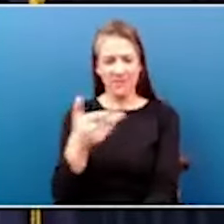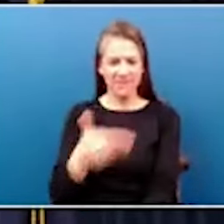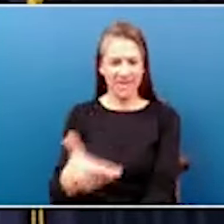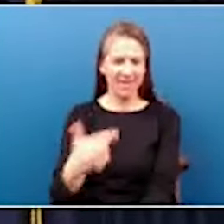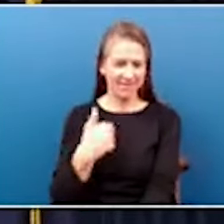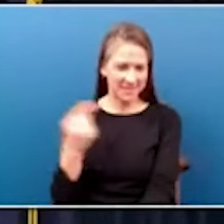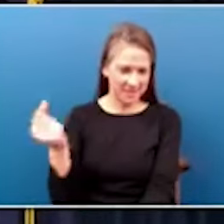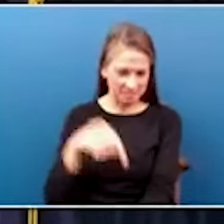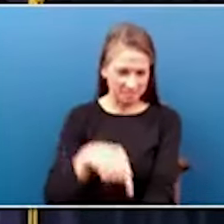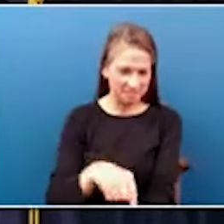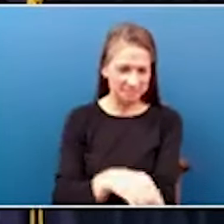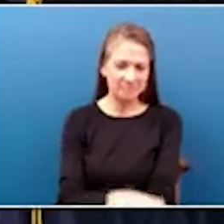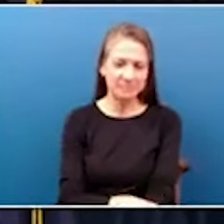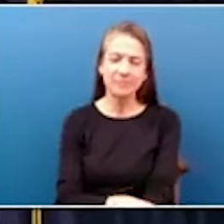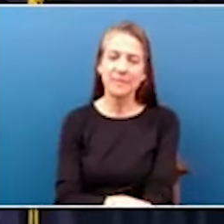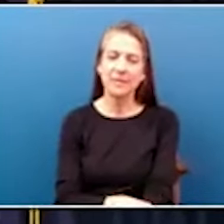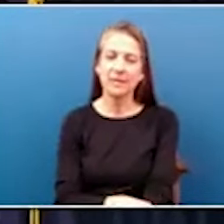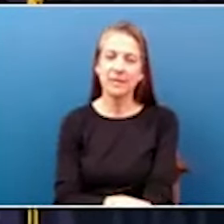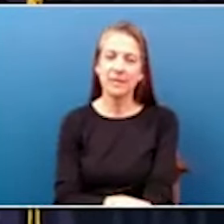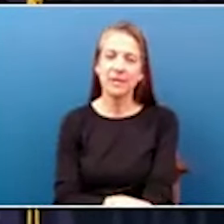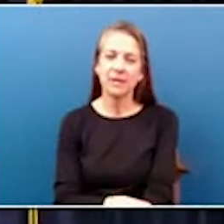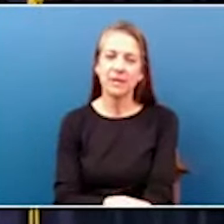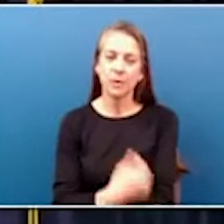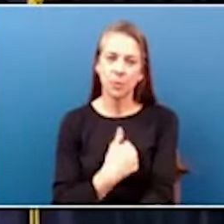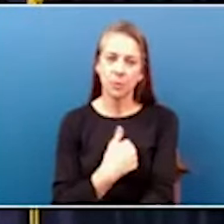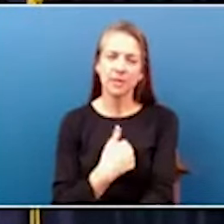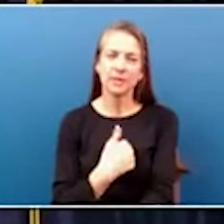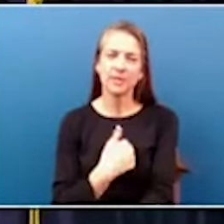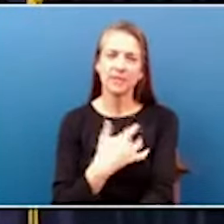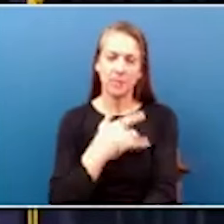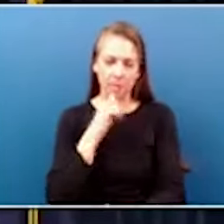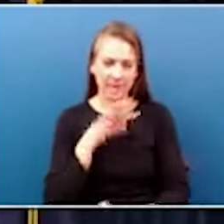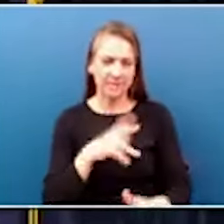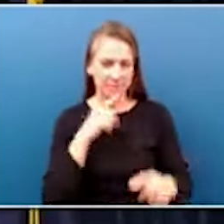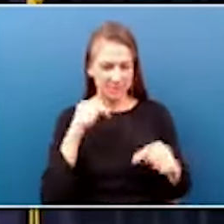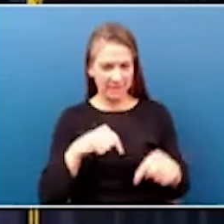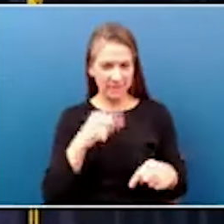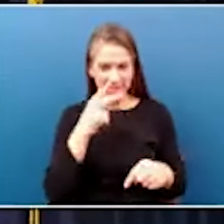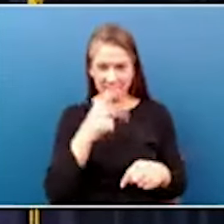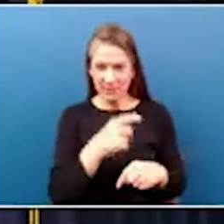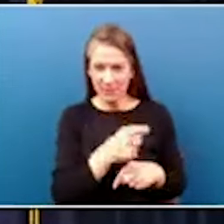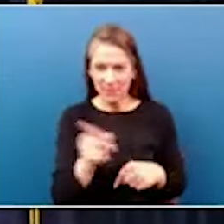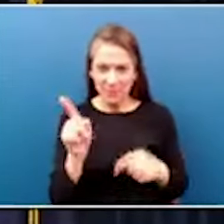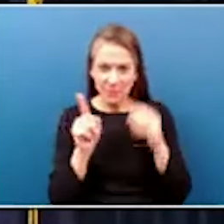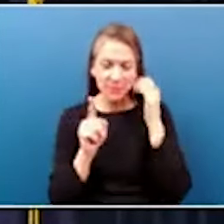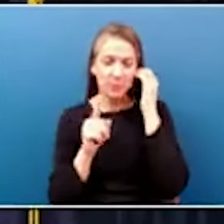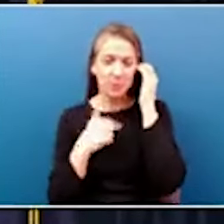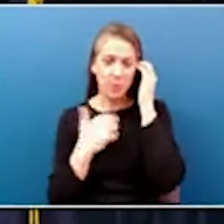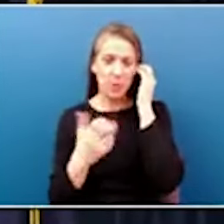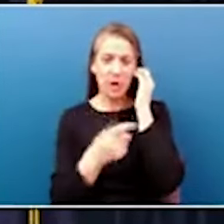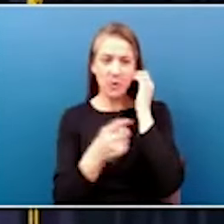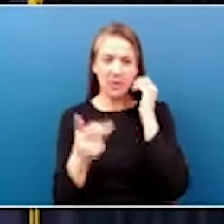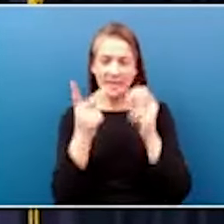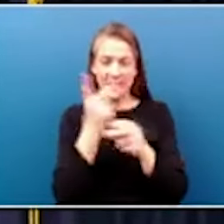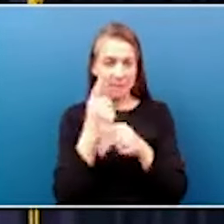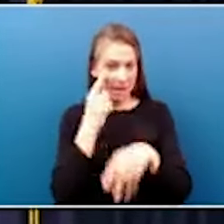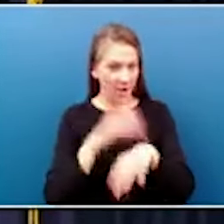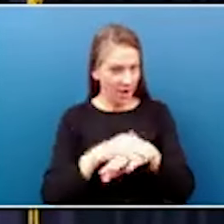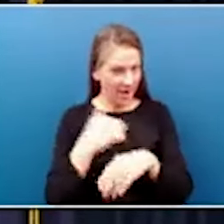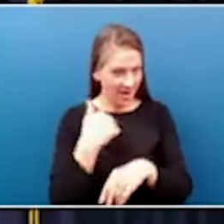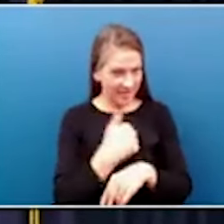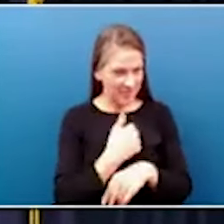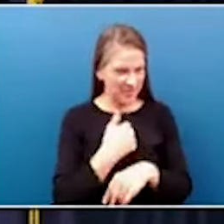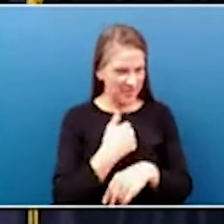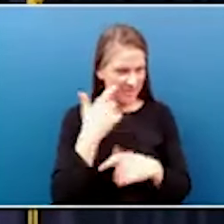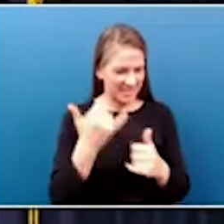are greatly and truly blessed to be down here to see you guys. We just want you guys to keep an eye on us while we're just getting started